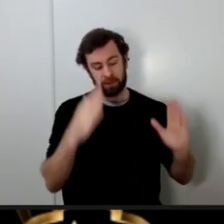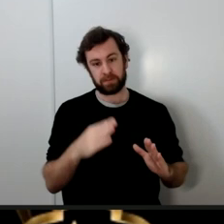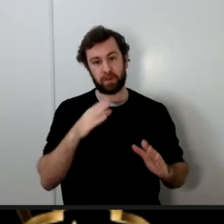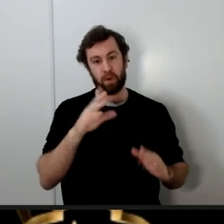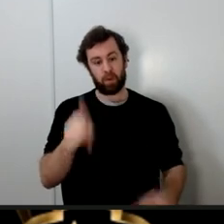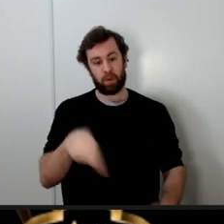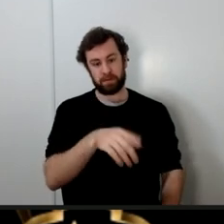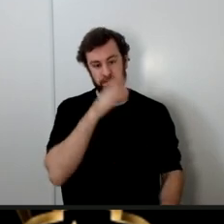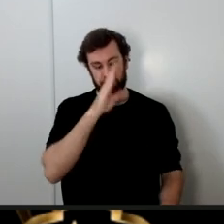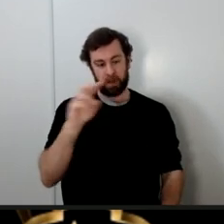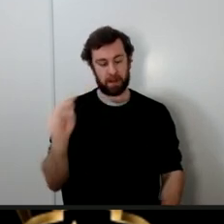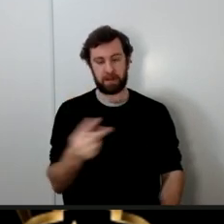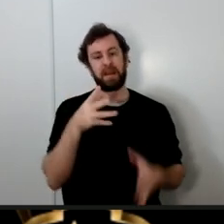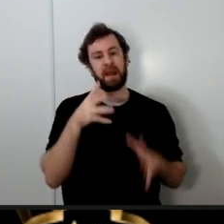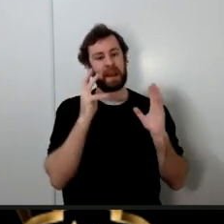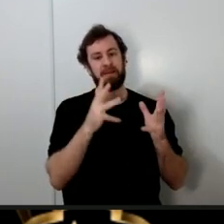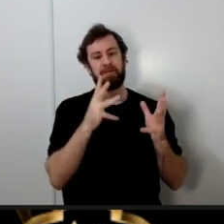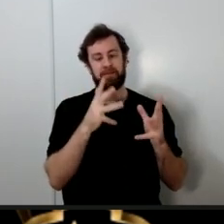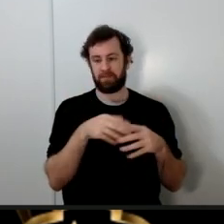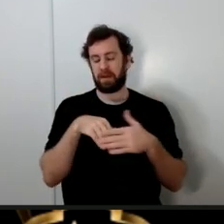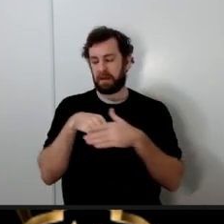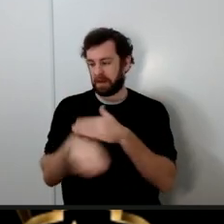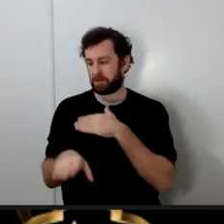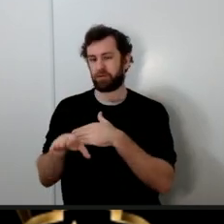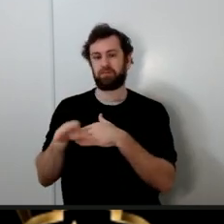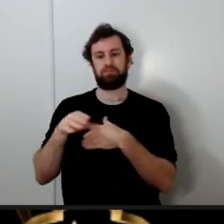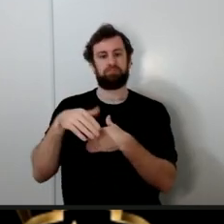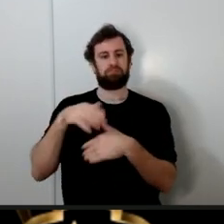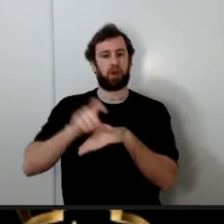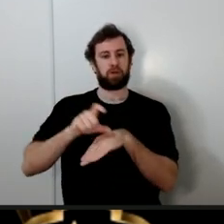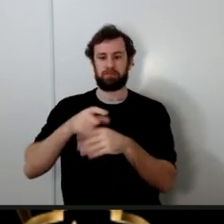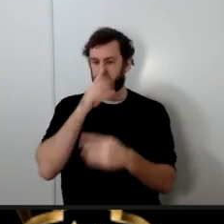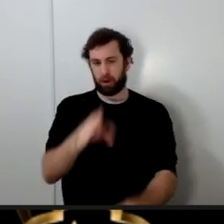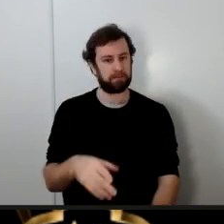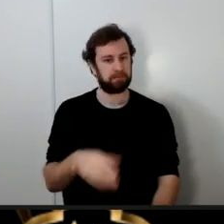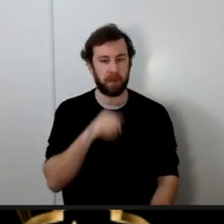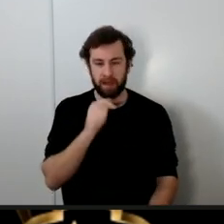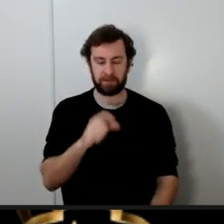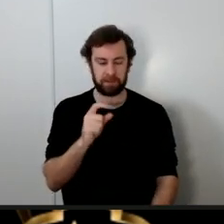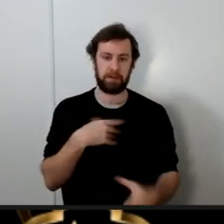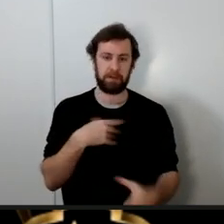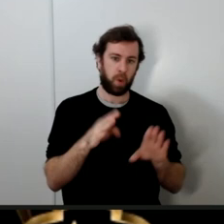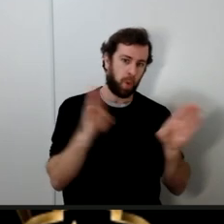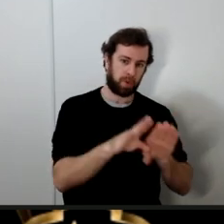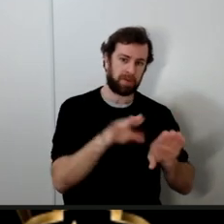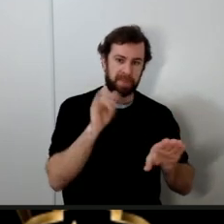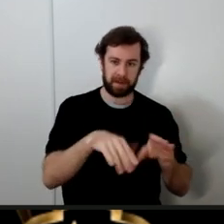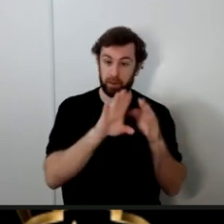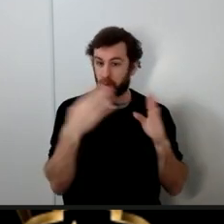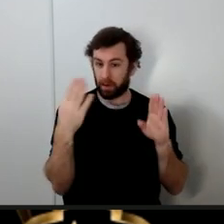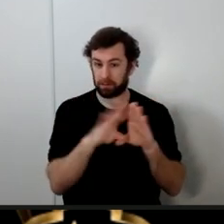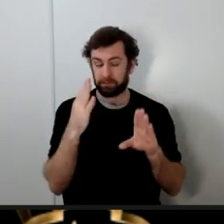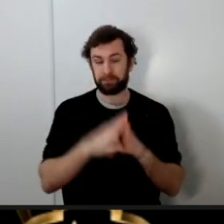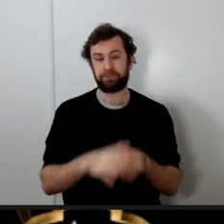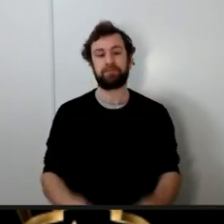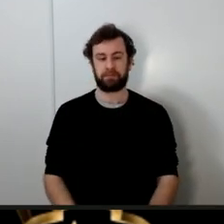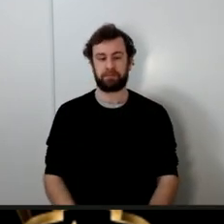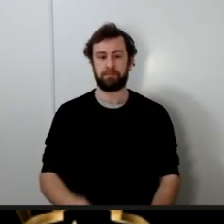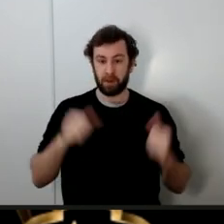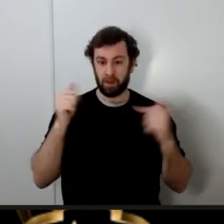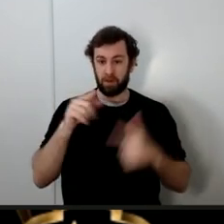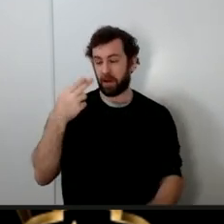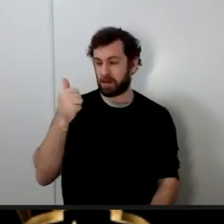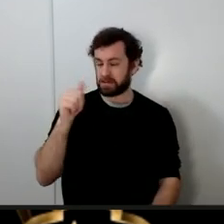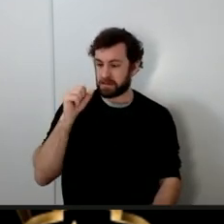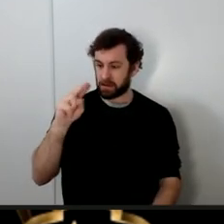leave from his room come into the mosque so whenever Imam Hassan Imam Hussain wanted to leave the